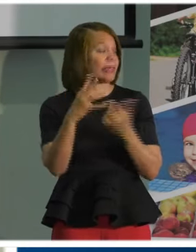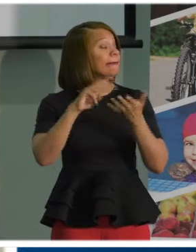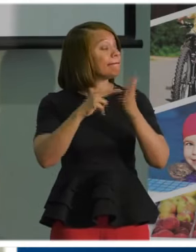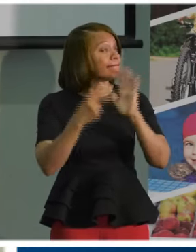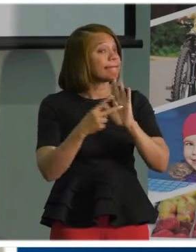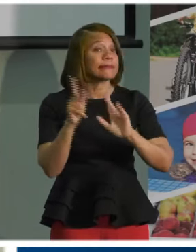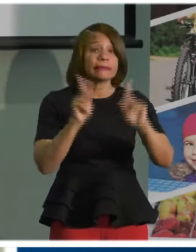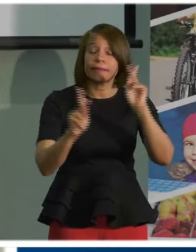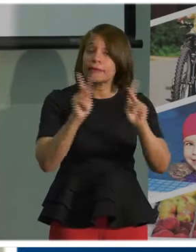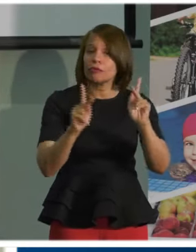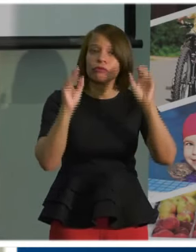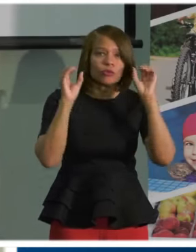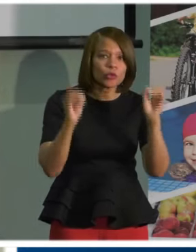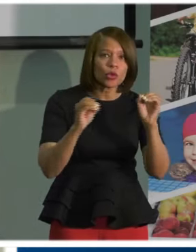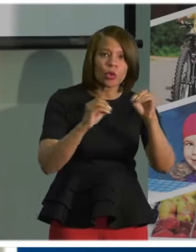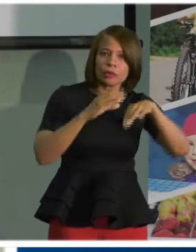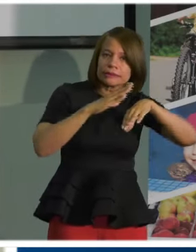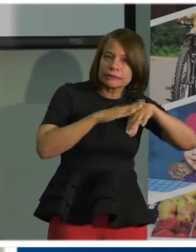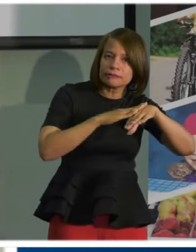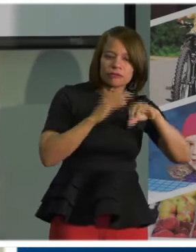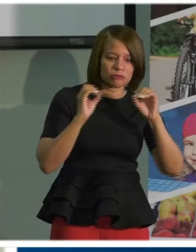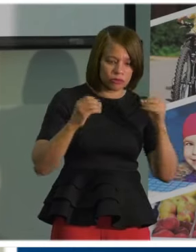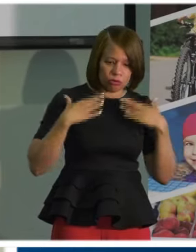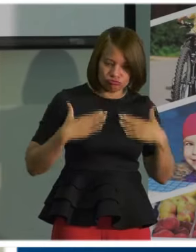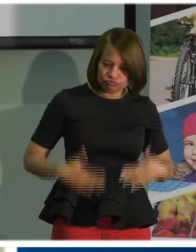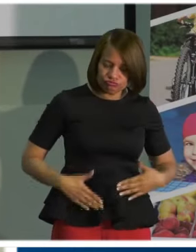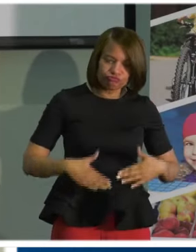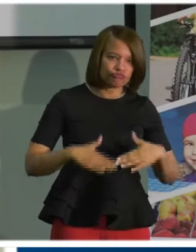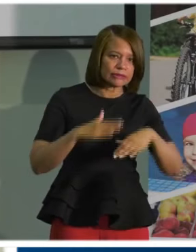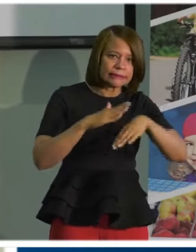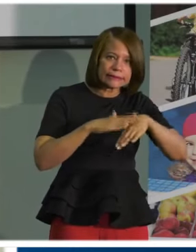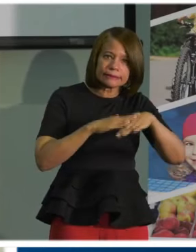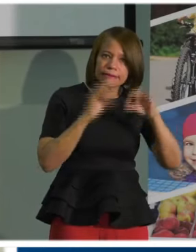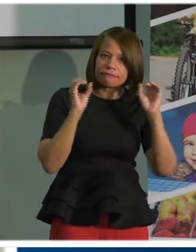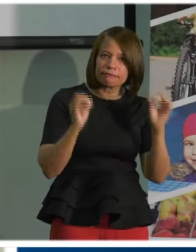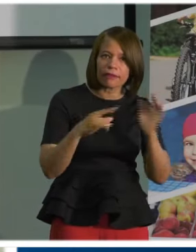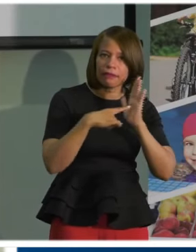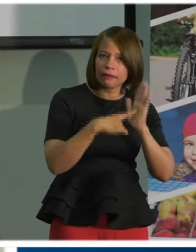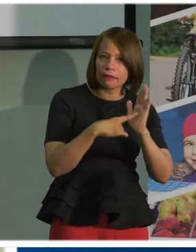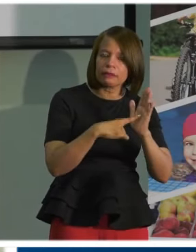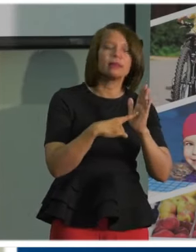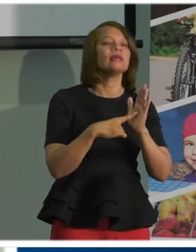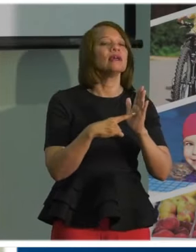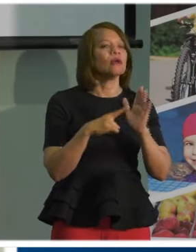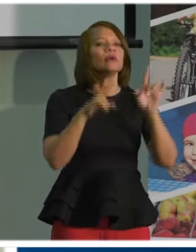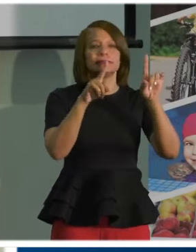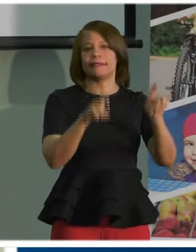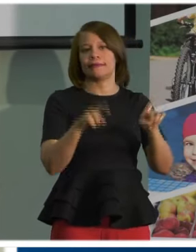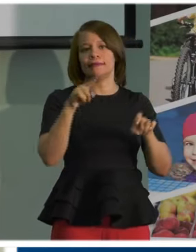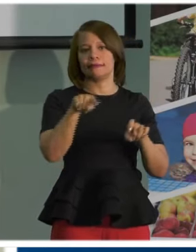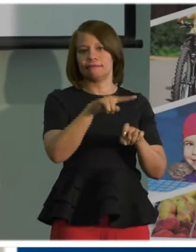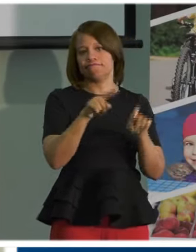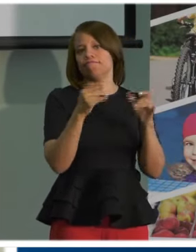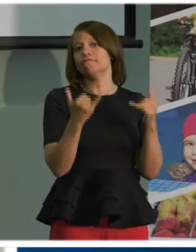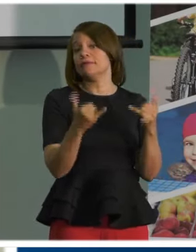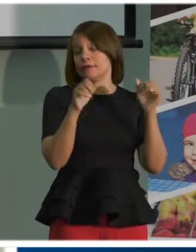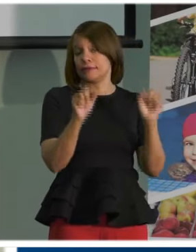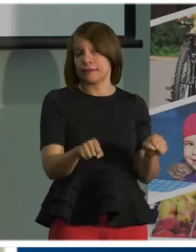people, people with mild symptoms, young adults and individuals that don't necessarily need to be hospitalized.